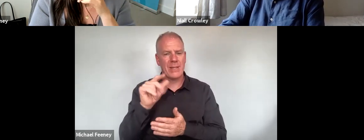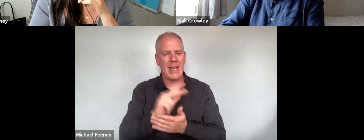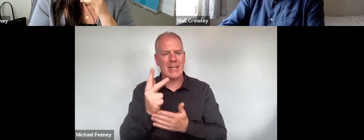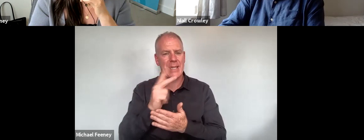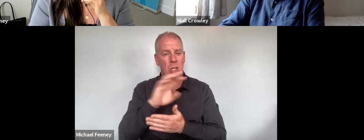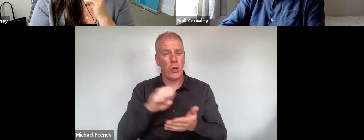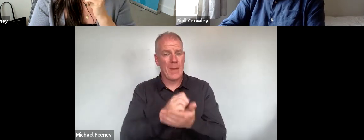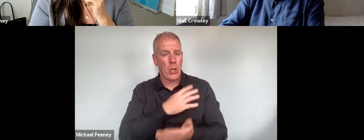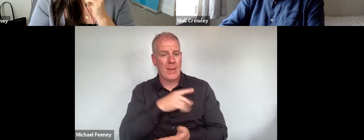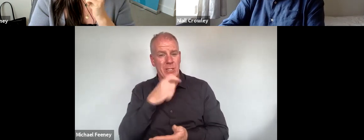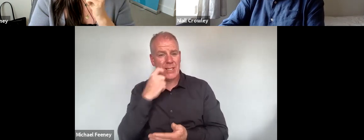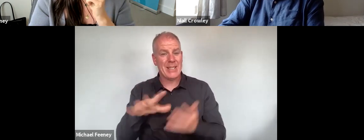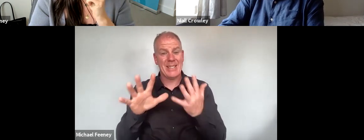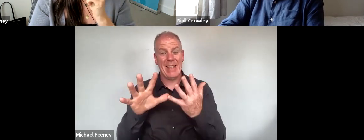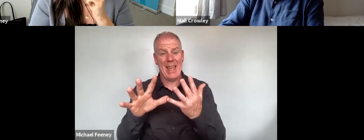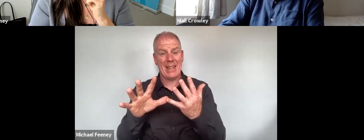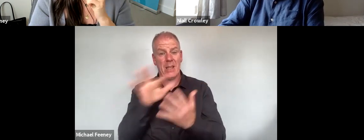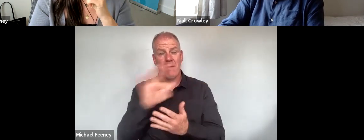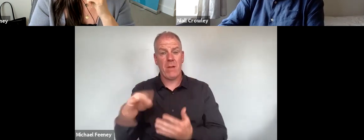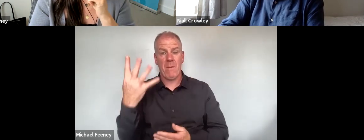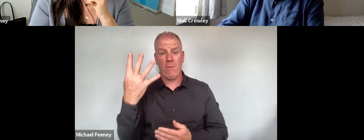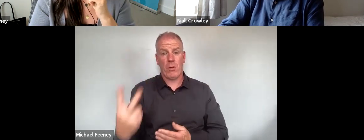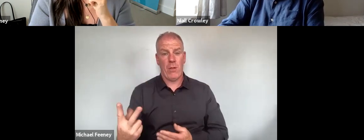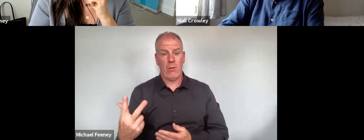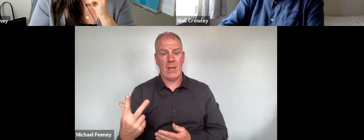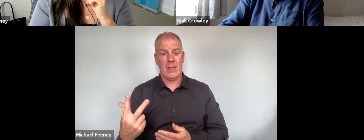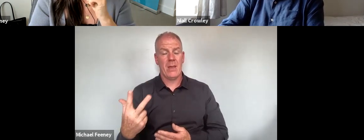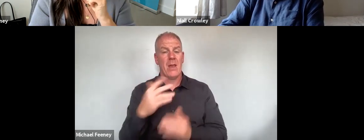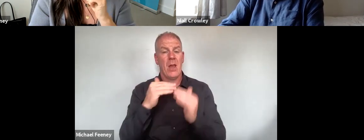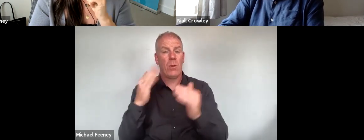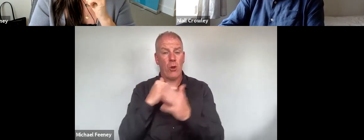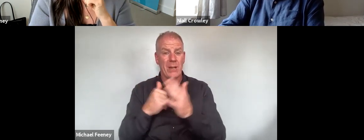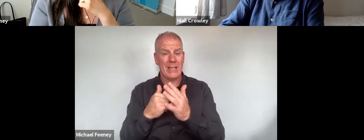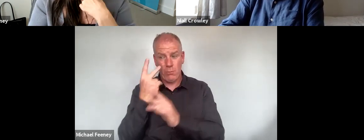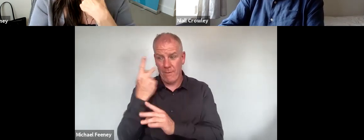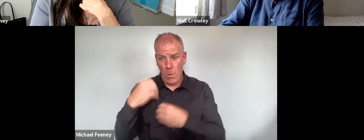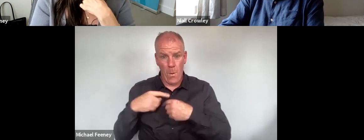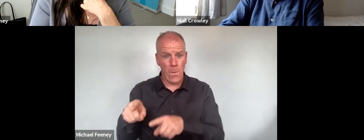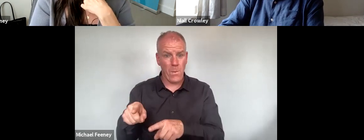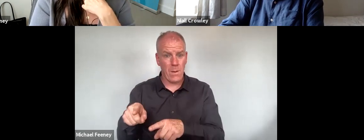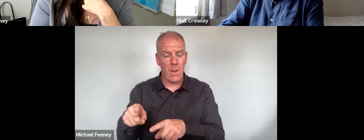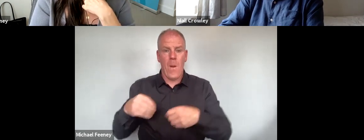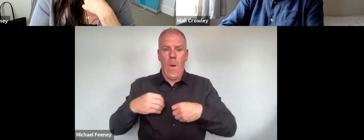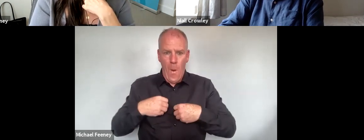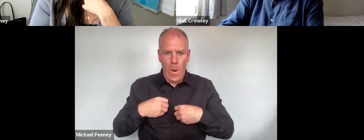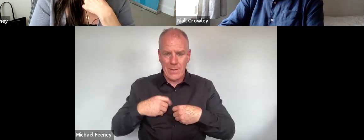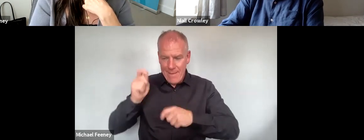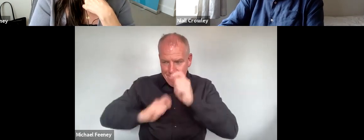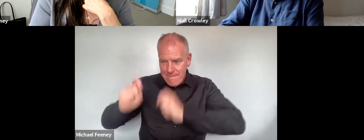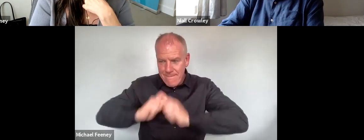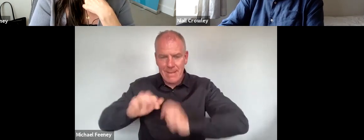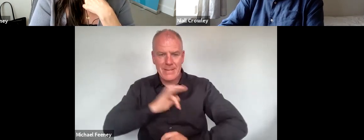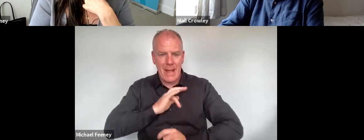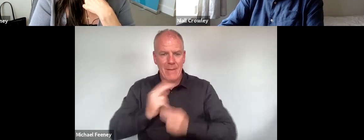identified that only 10 out of the 43 equality bodies reviewed had engaged in any form of evaluation.